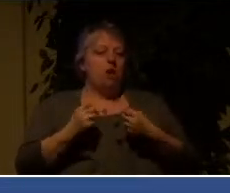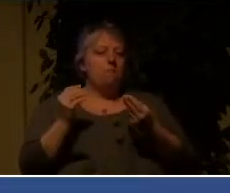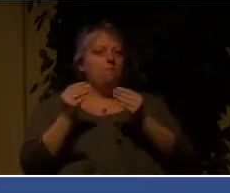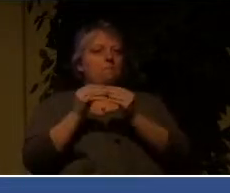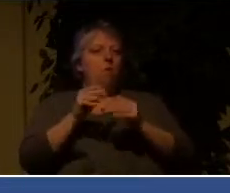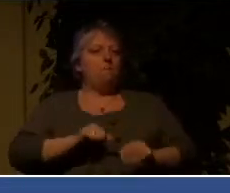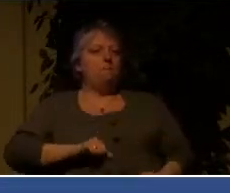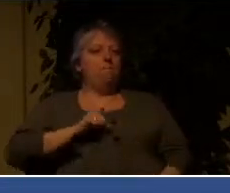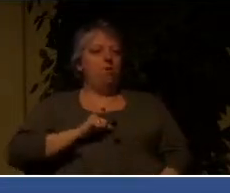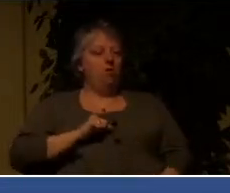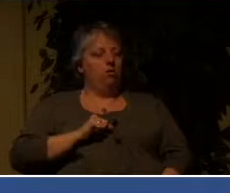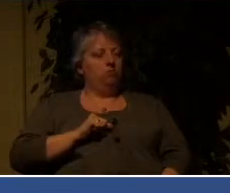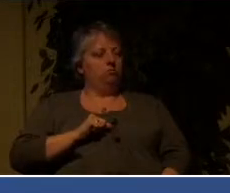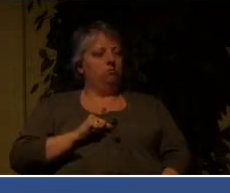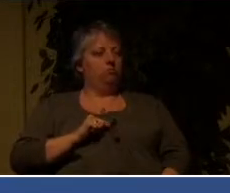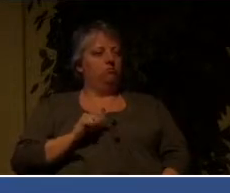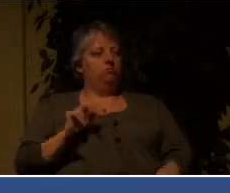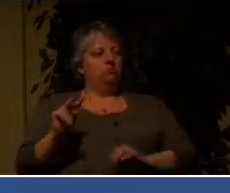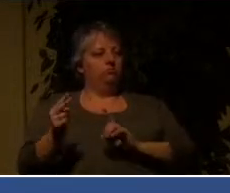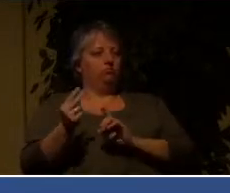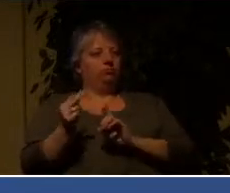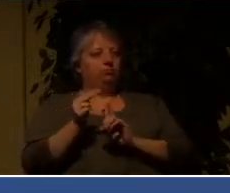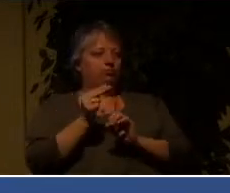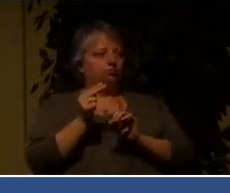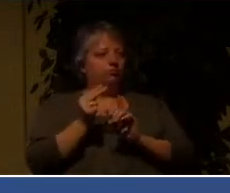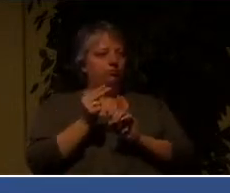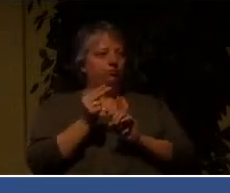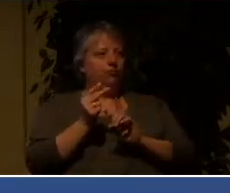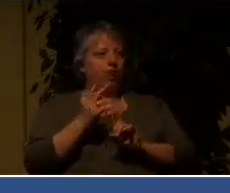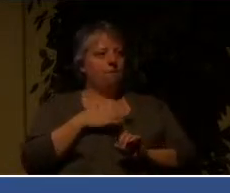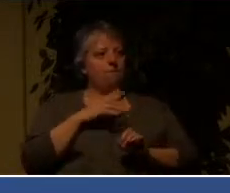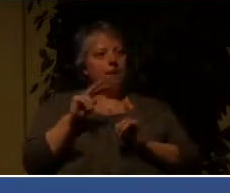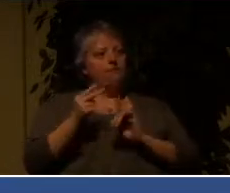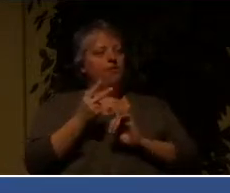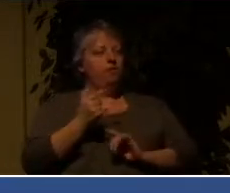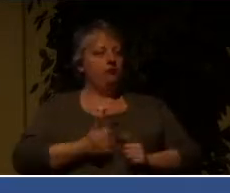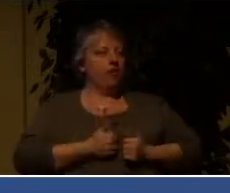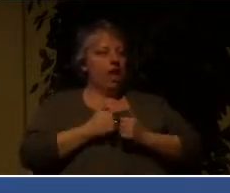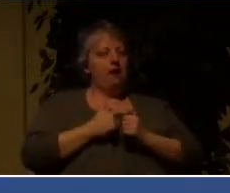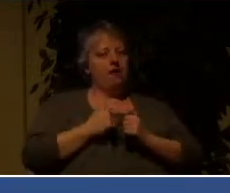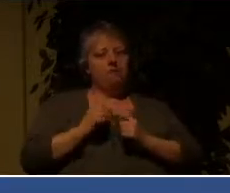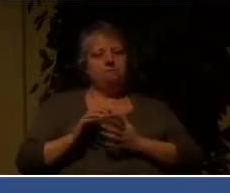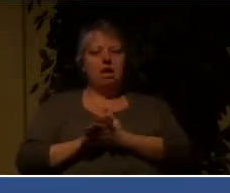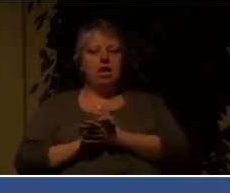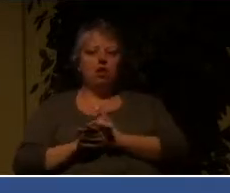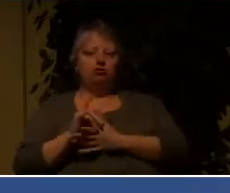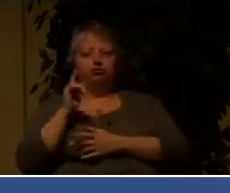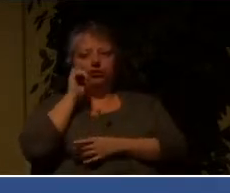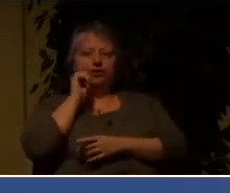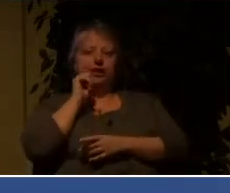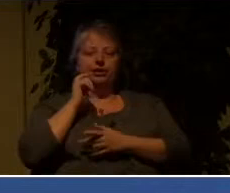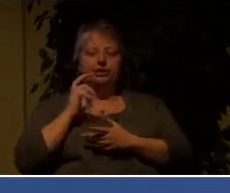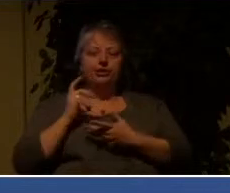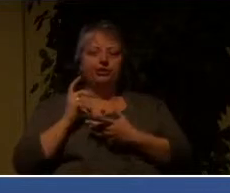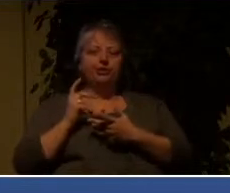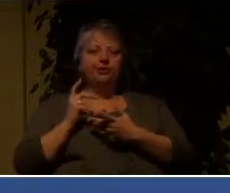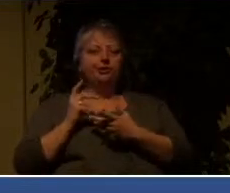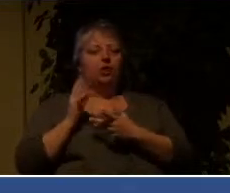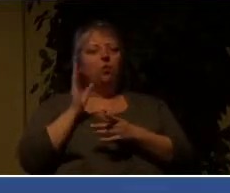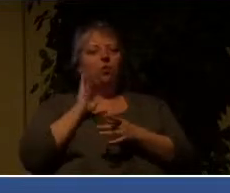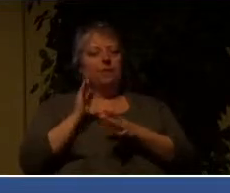whose views of life and marriage and sexuality are at odds with historic